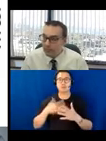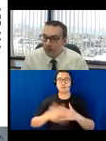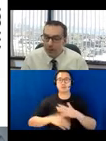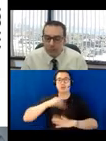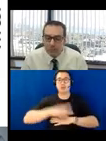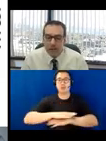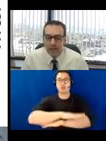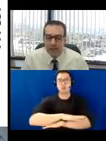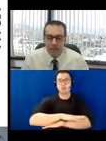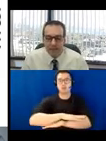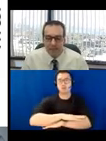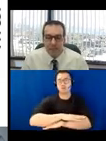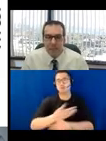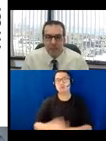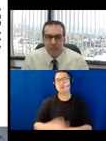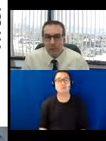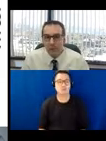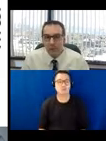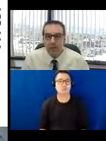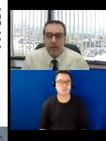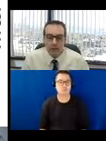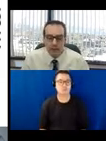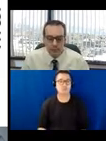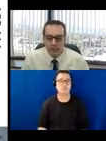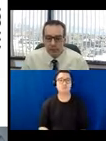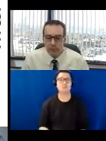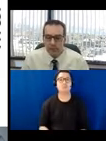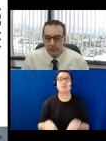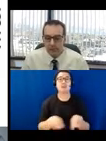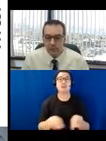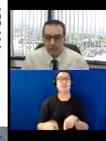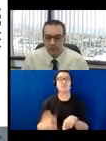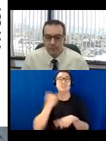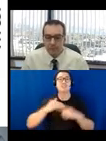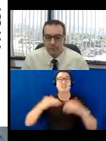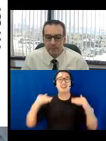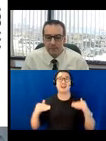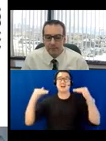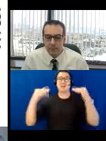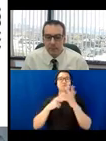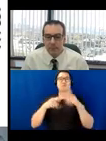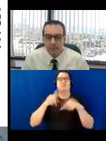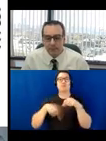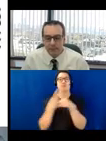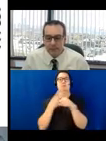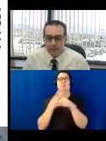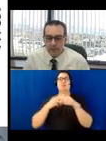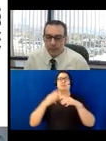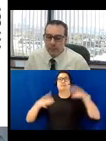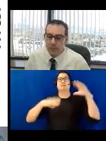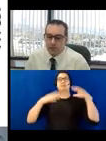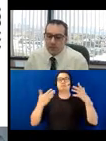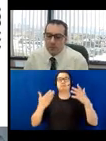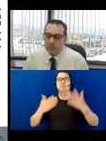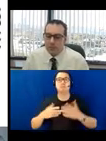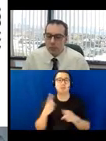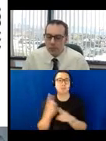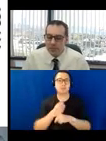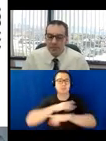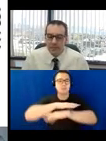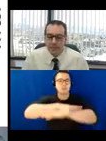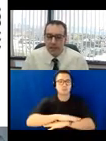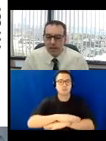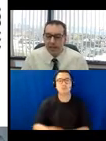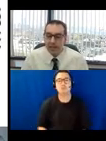a very uncomfortable dining experience, or create an unusual table scenario. Knee clearances must also measure